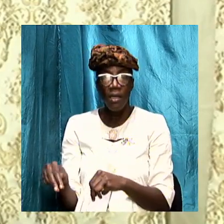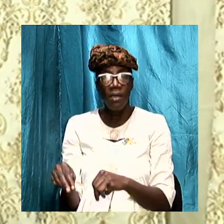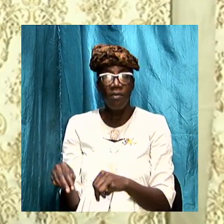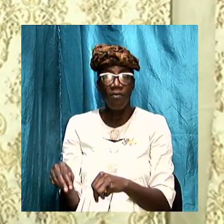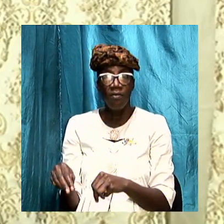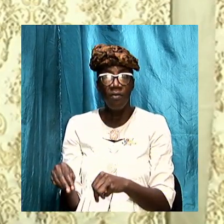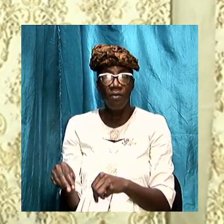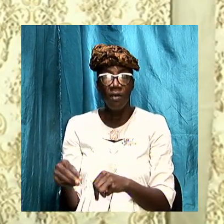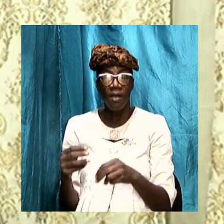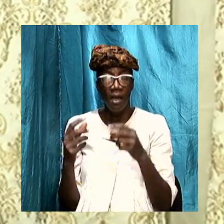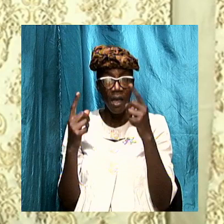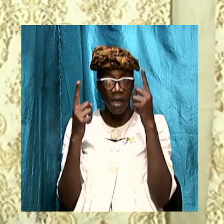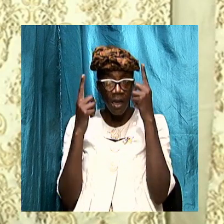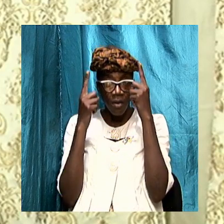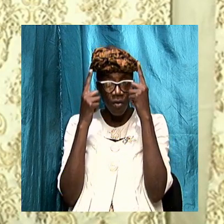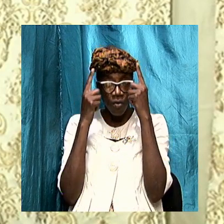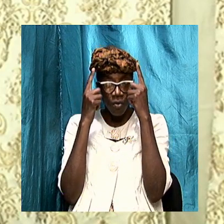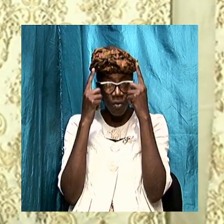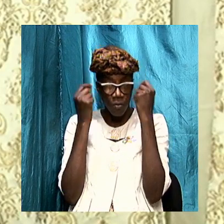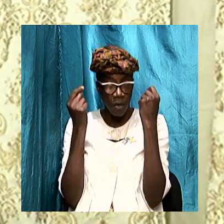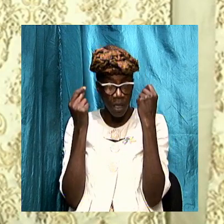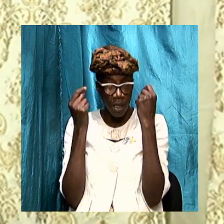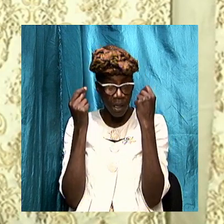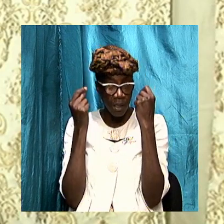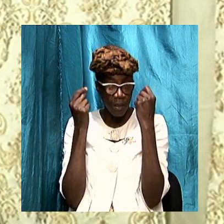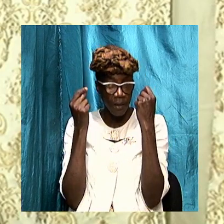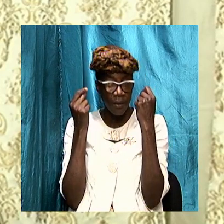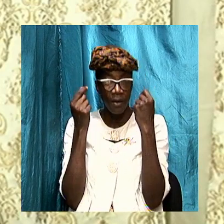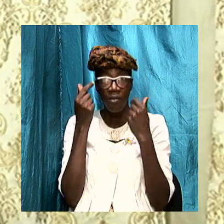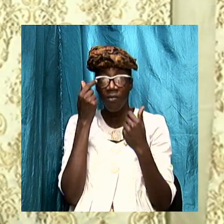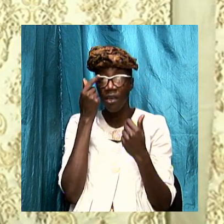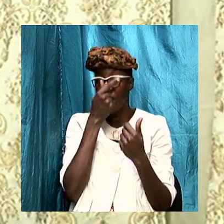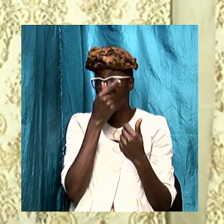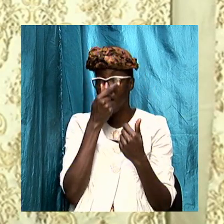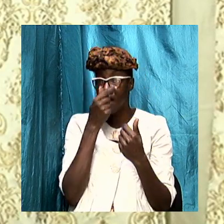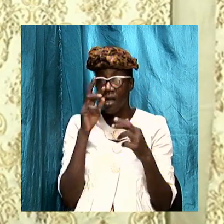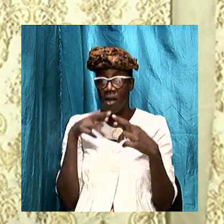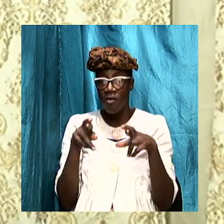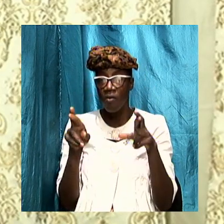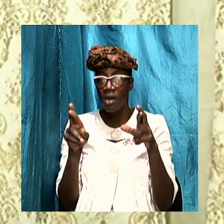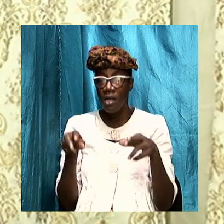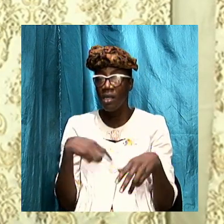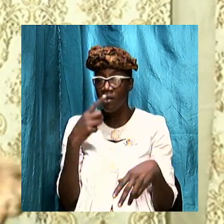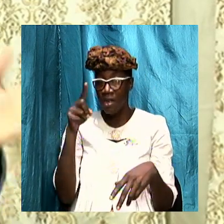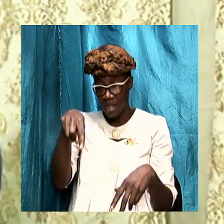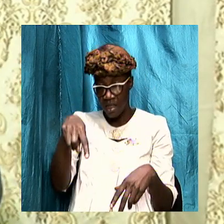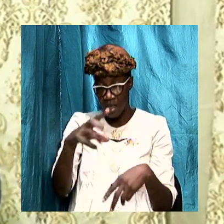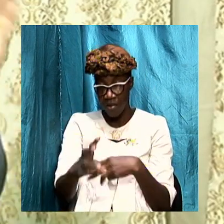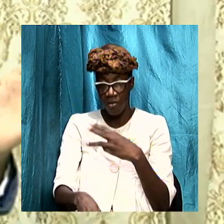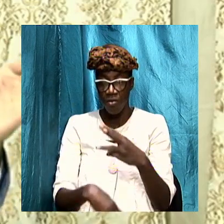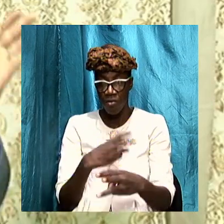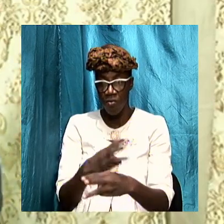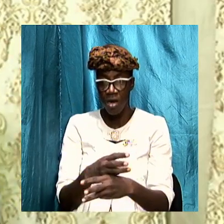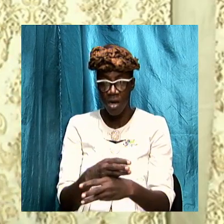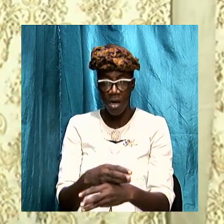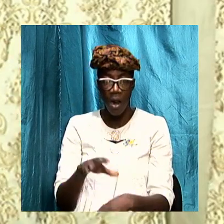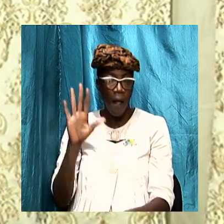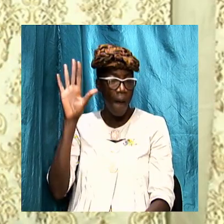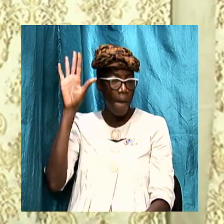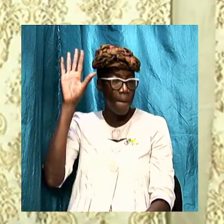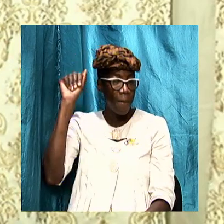in the twinkling of an eye and ready to say to this world goodbye